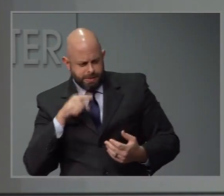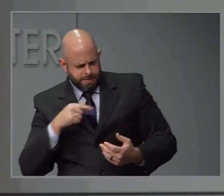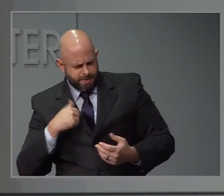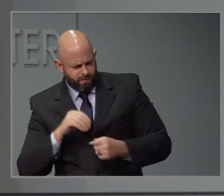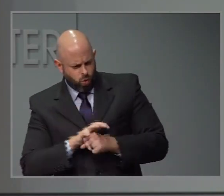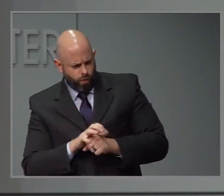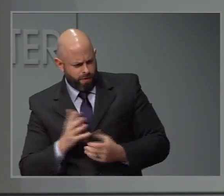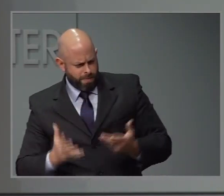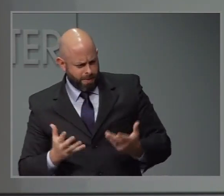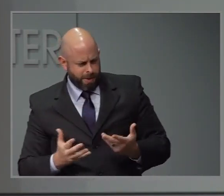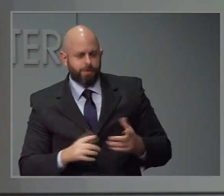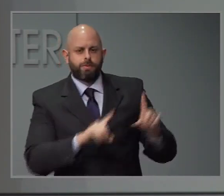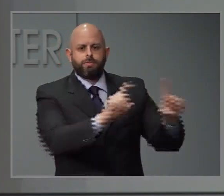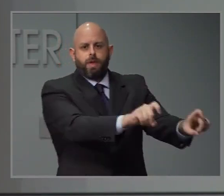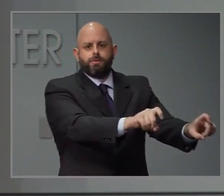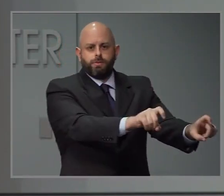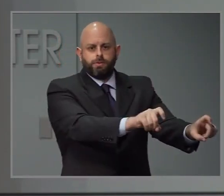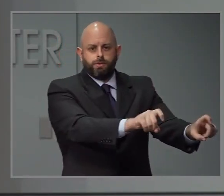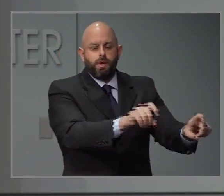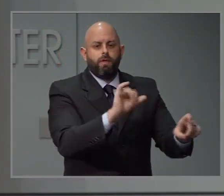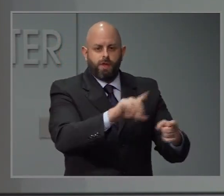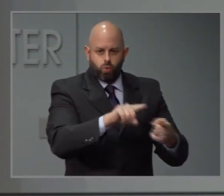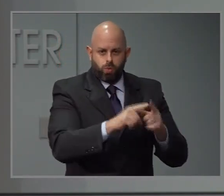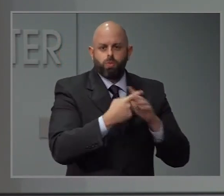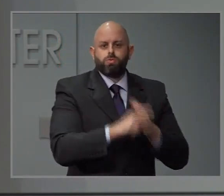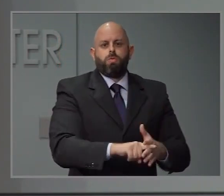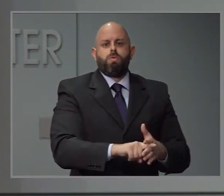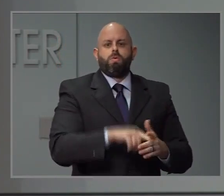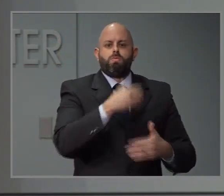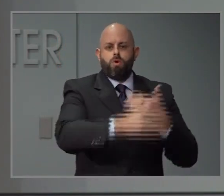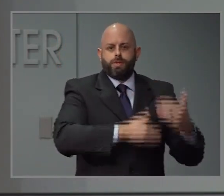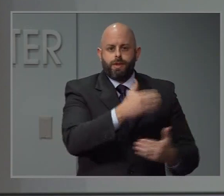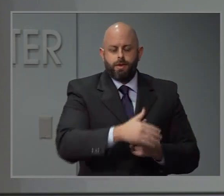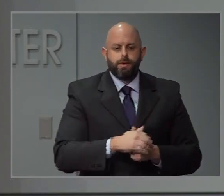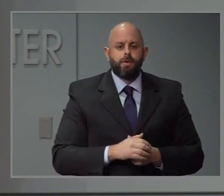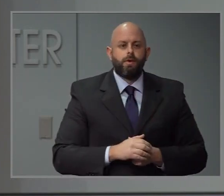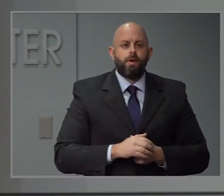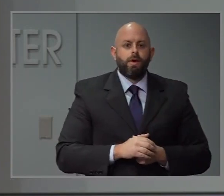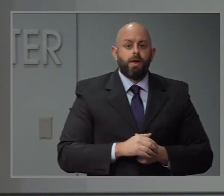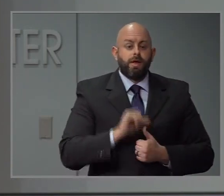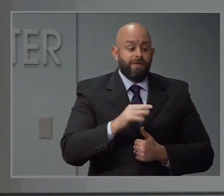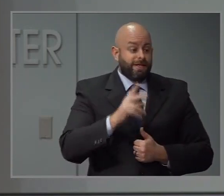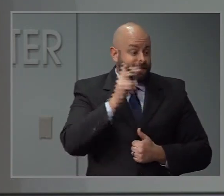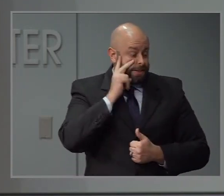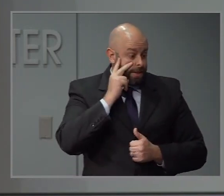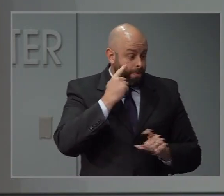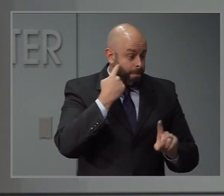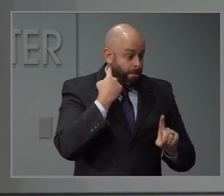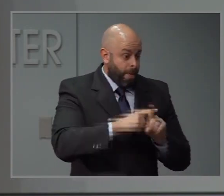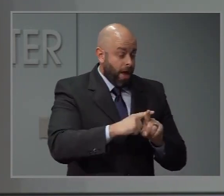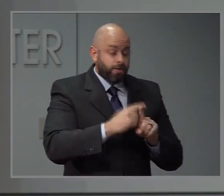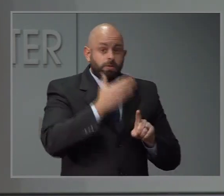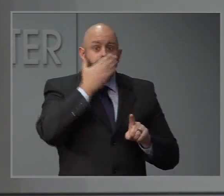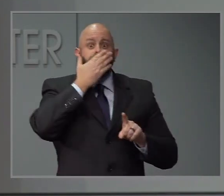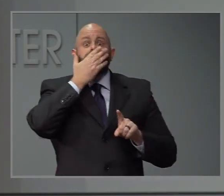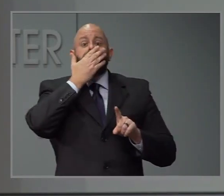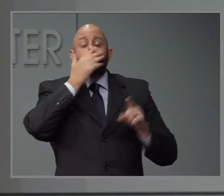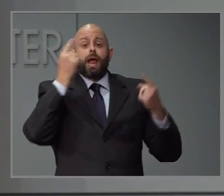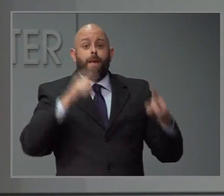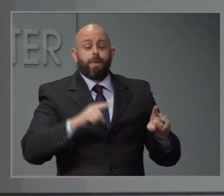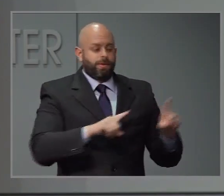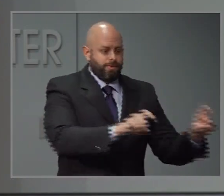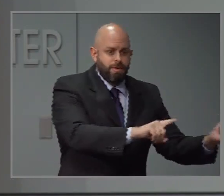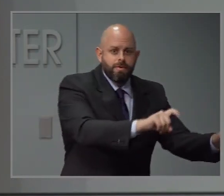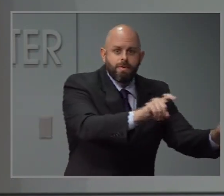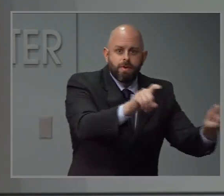I think that is when testing would be initiated. And then if you see a positive case come back in that situation, you